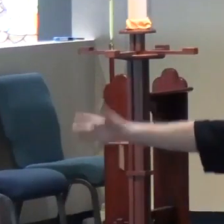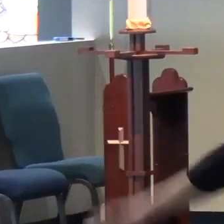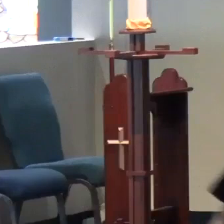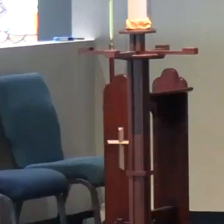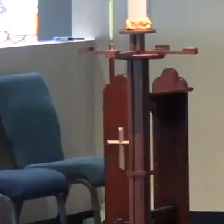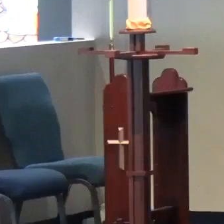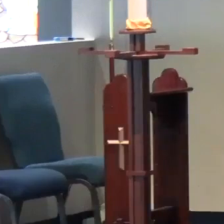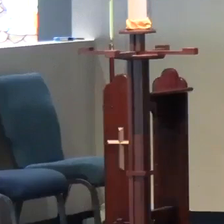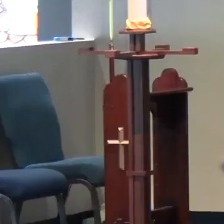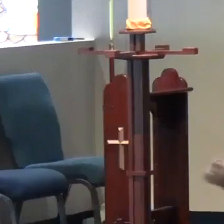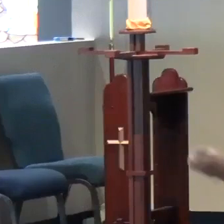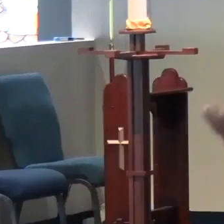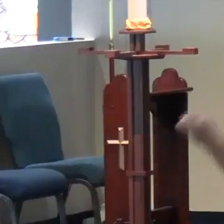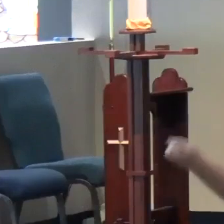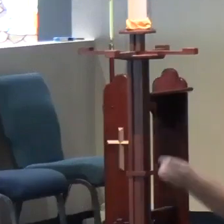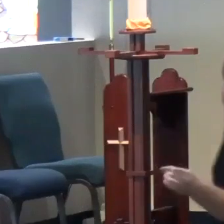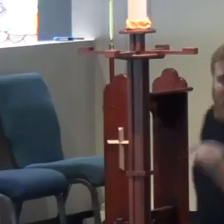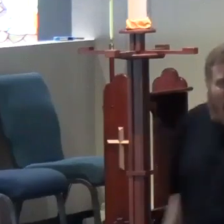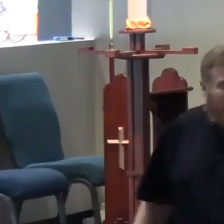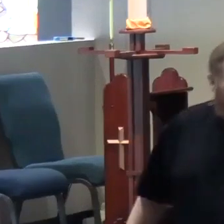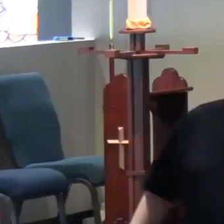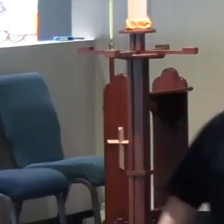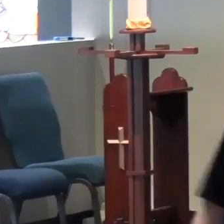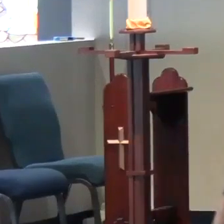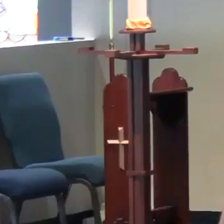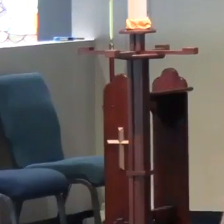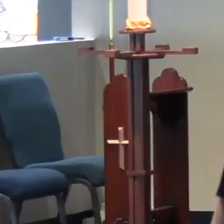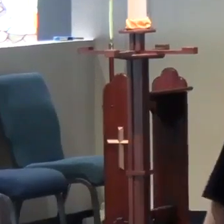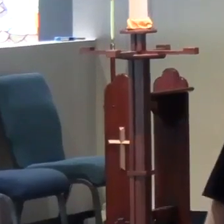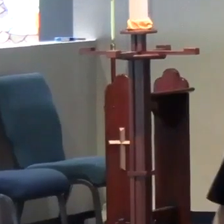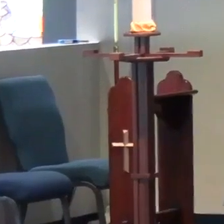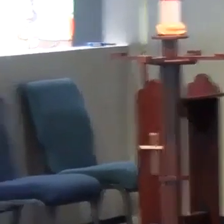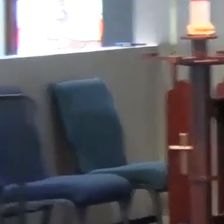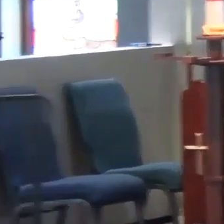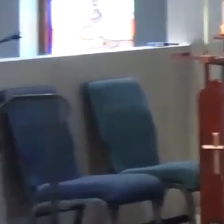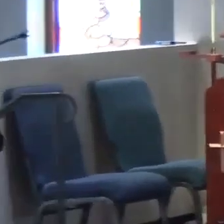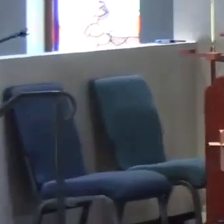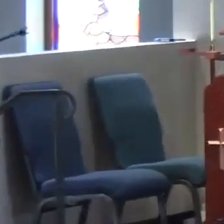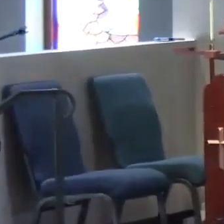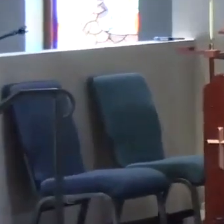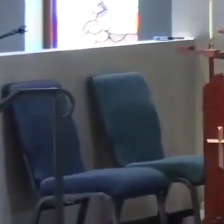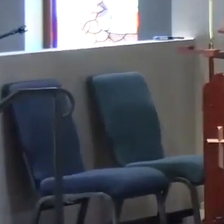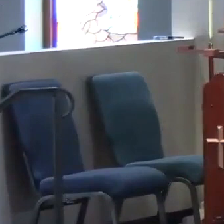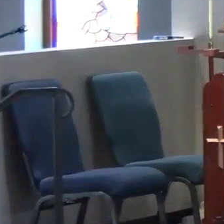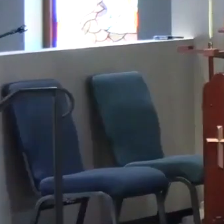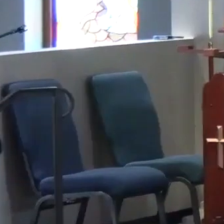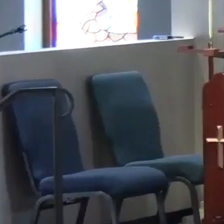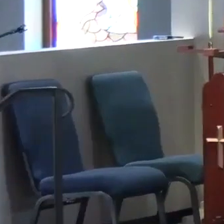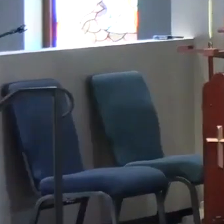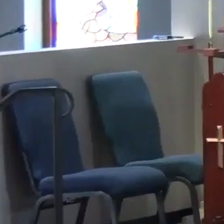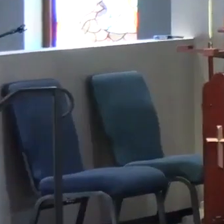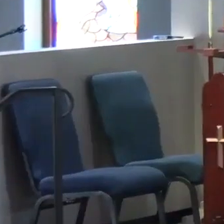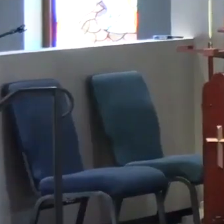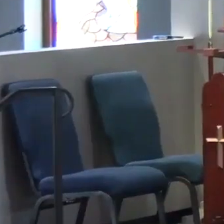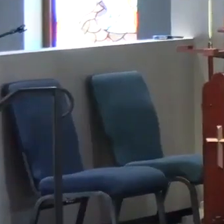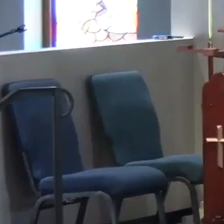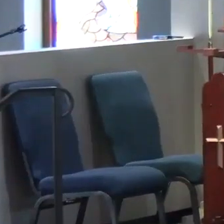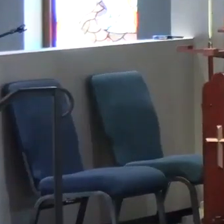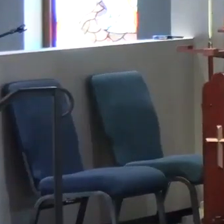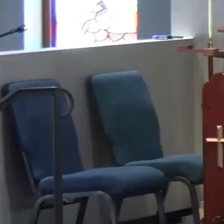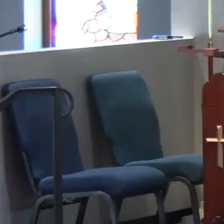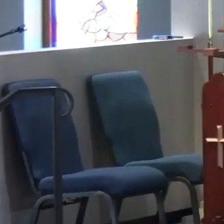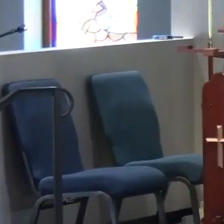cross, could he at any moment have called down a legion of angels to destroy everyone who drew breath in that region?